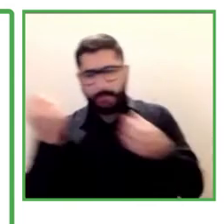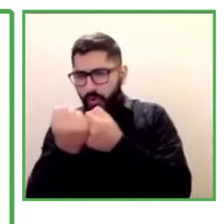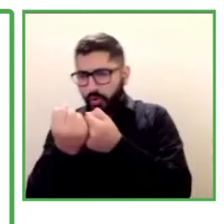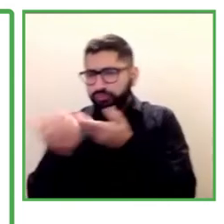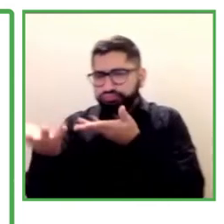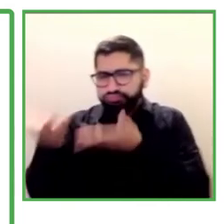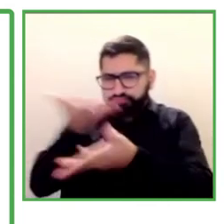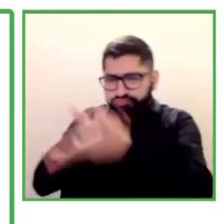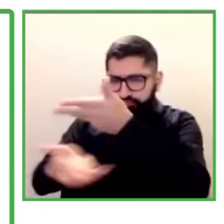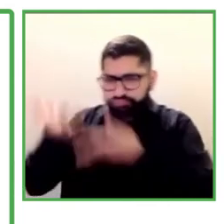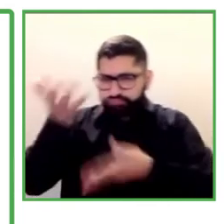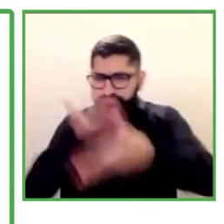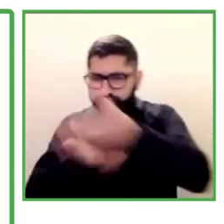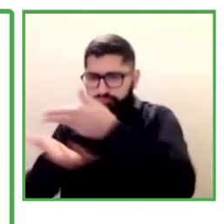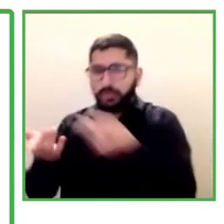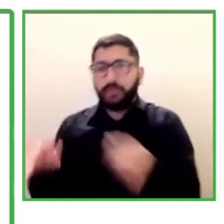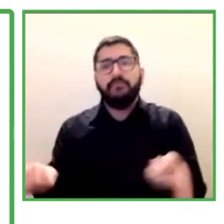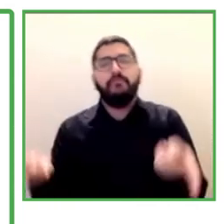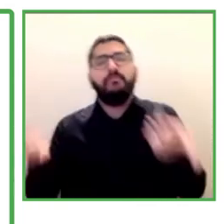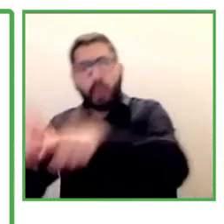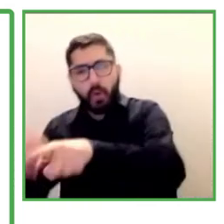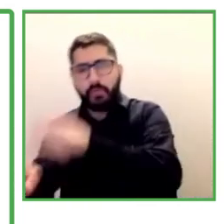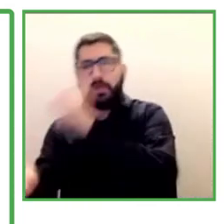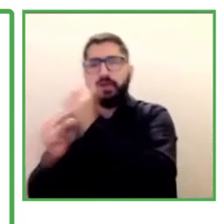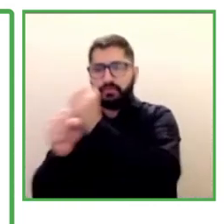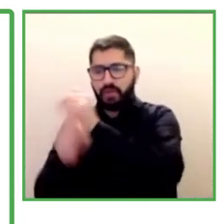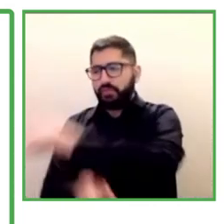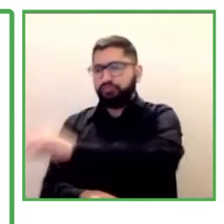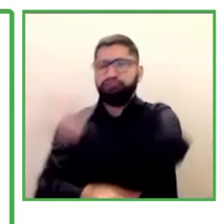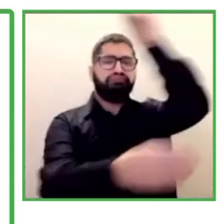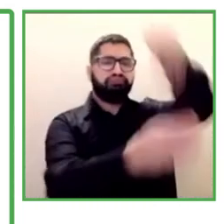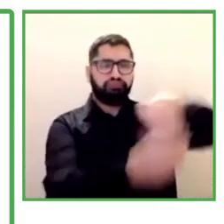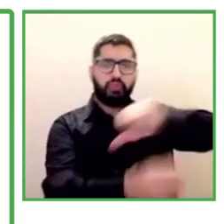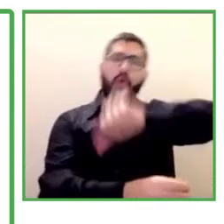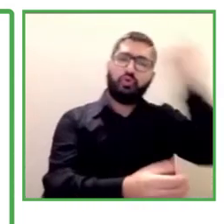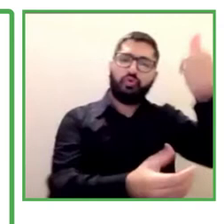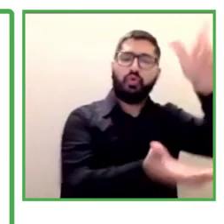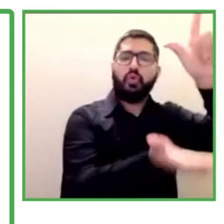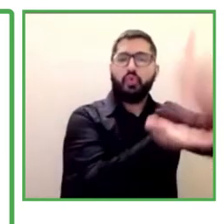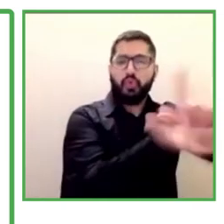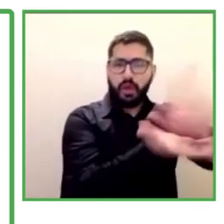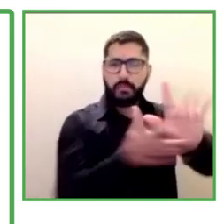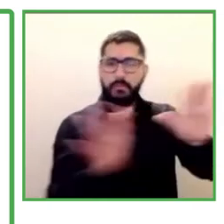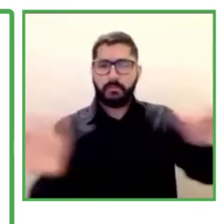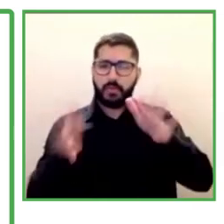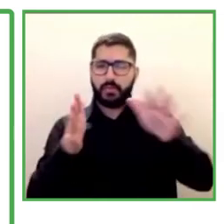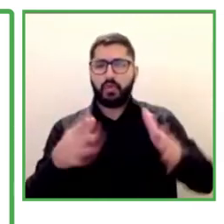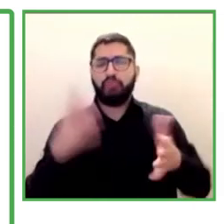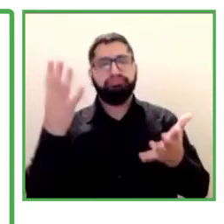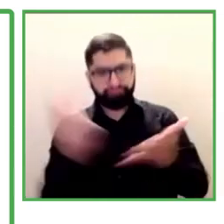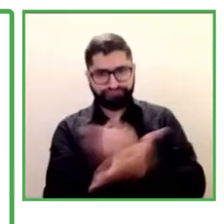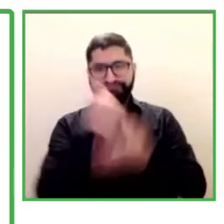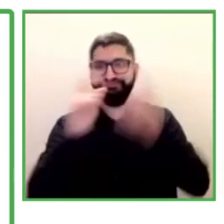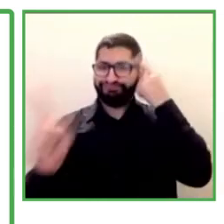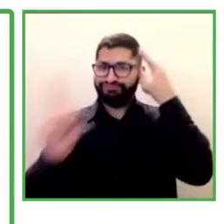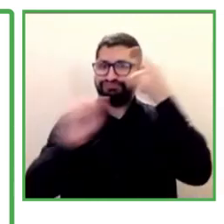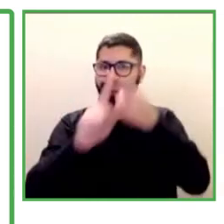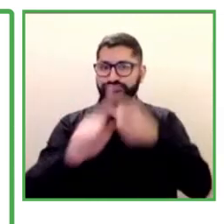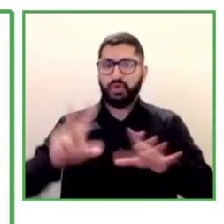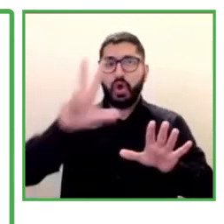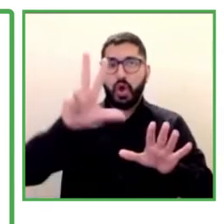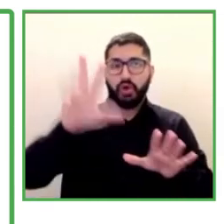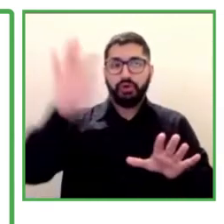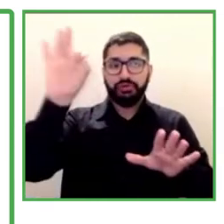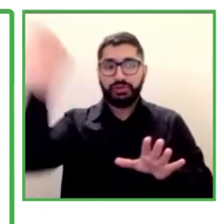relocation. We got to a level of intermediation that was successful in at least 80% of the cases.